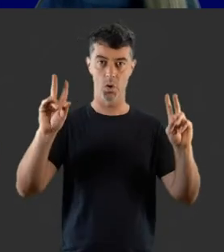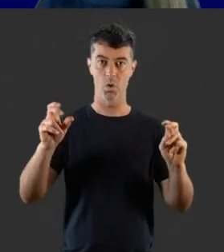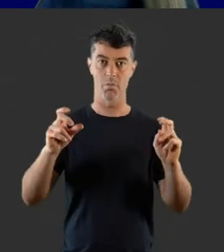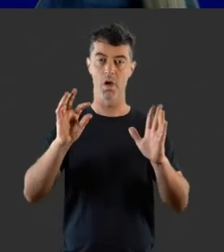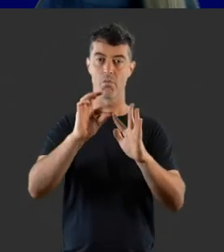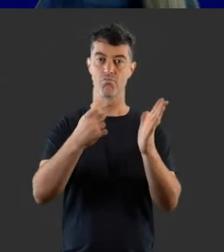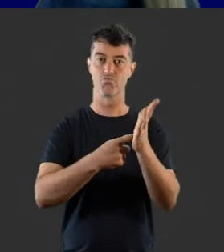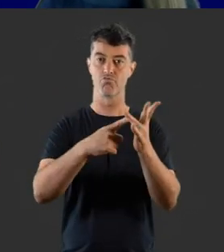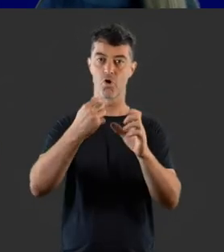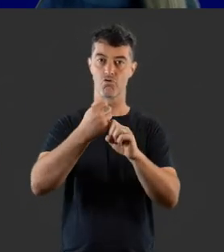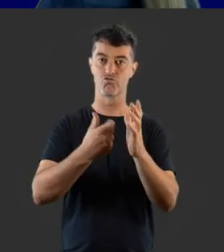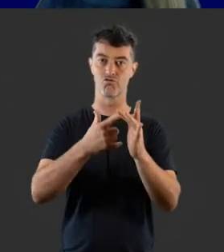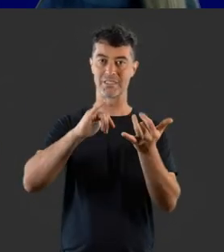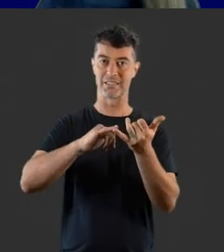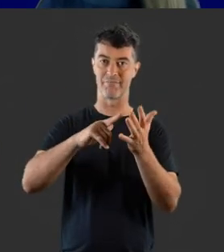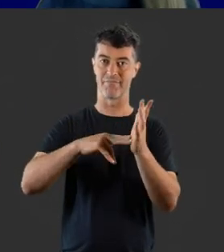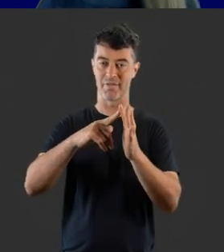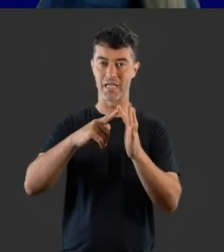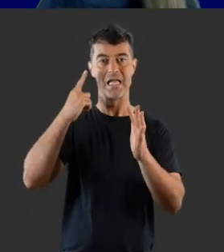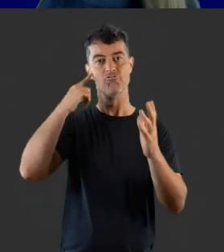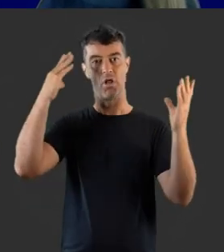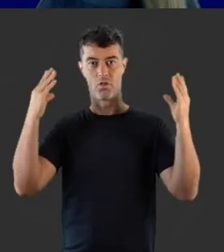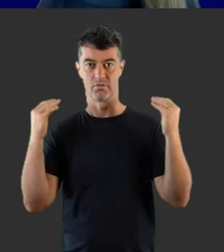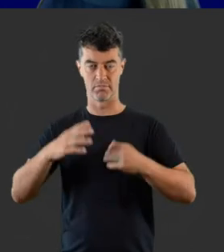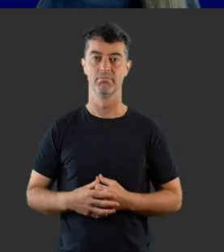called a progressive hearing loss.